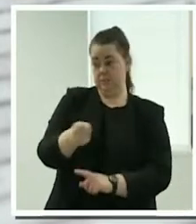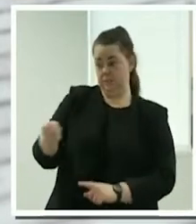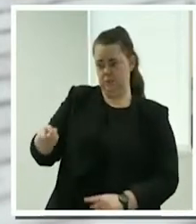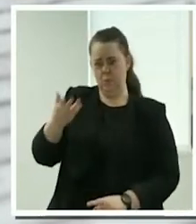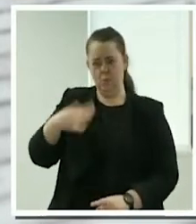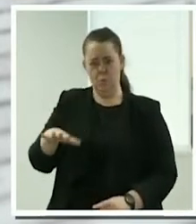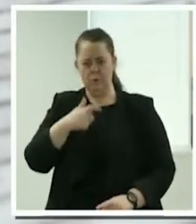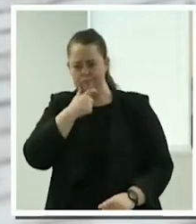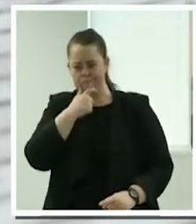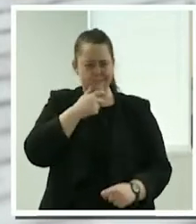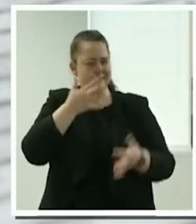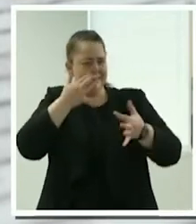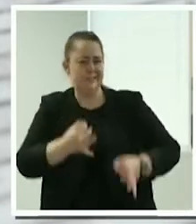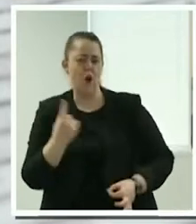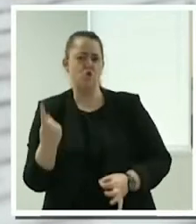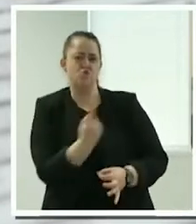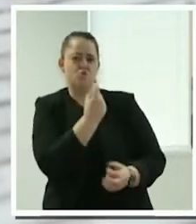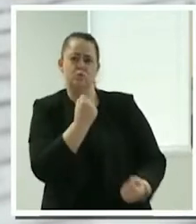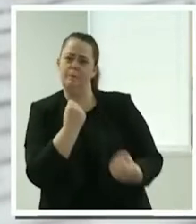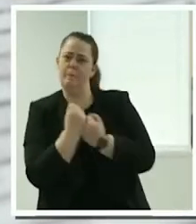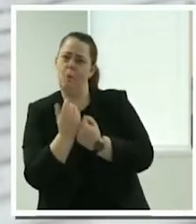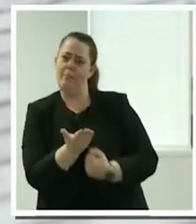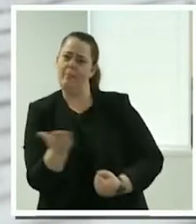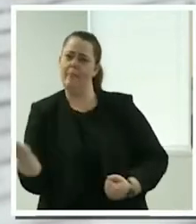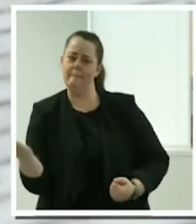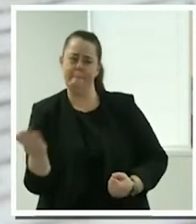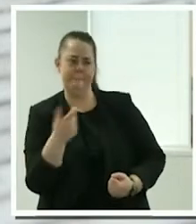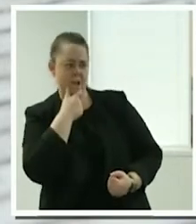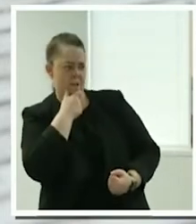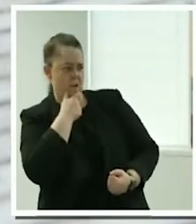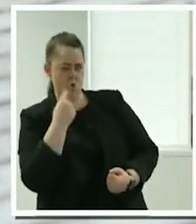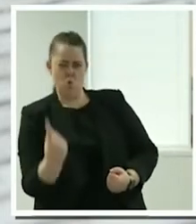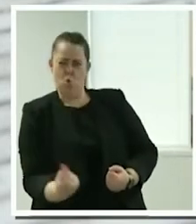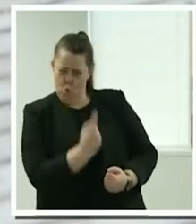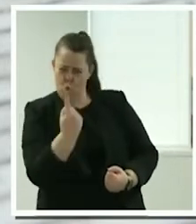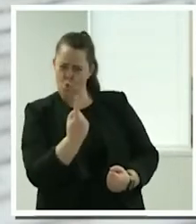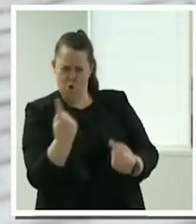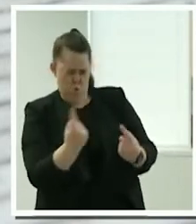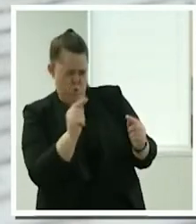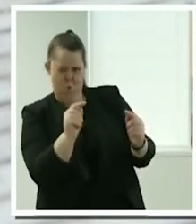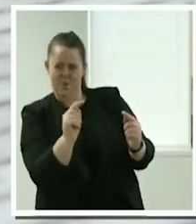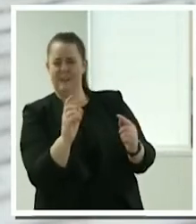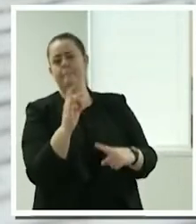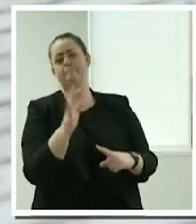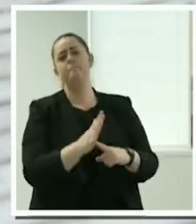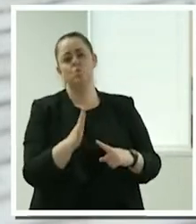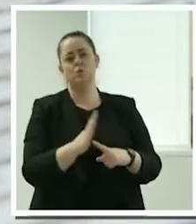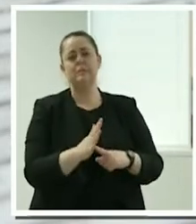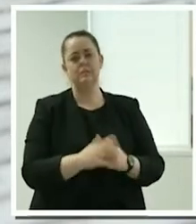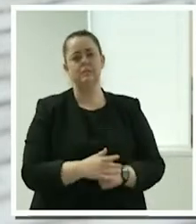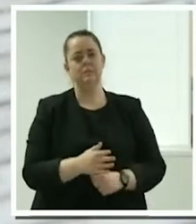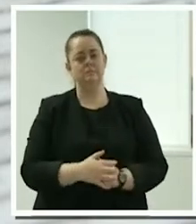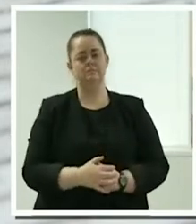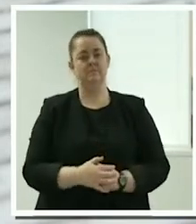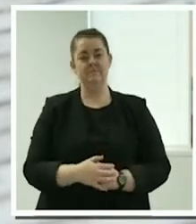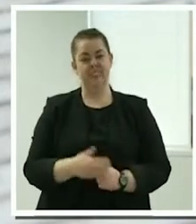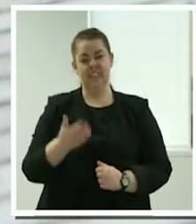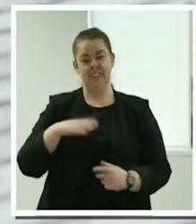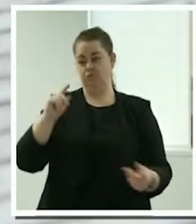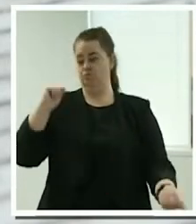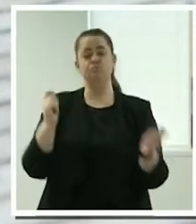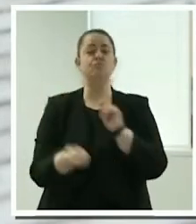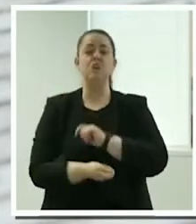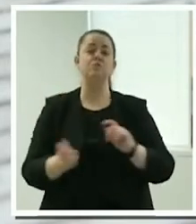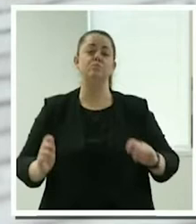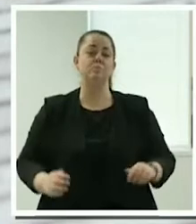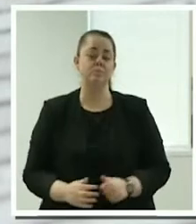choosing who supports them. The who is very important. We think a significant shift is required to meet the current and